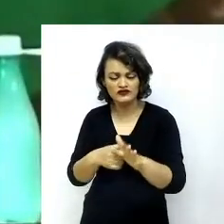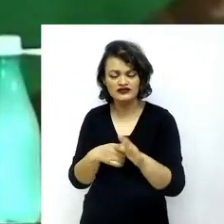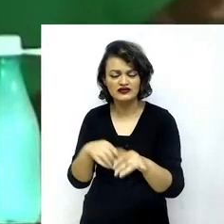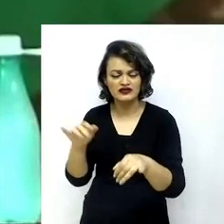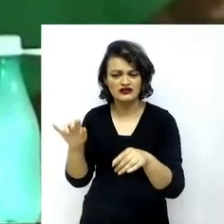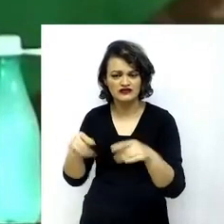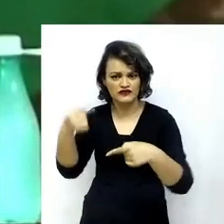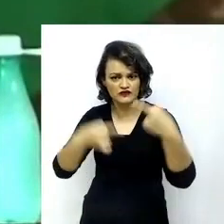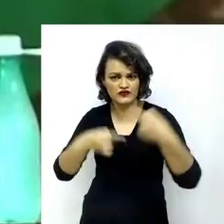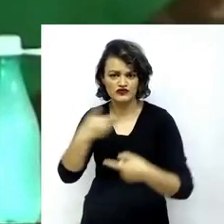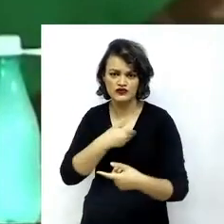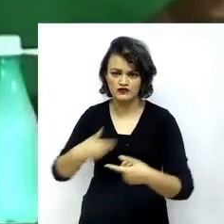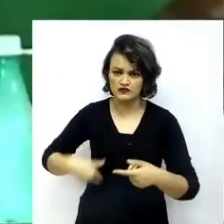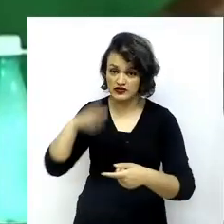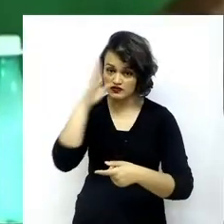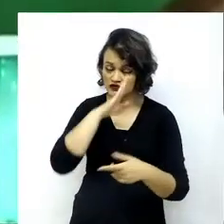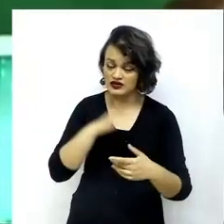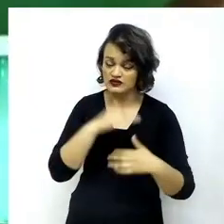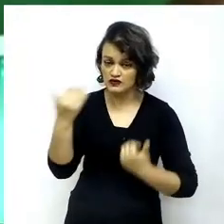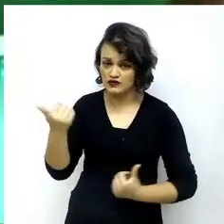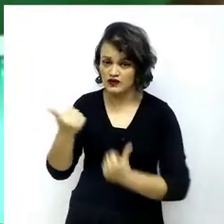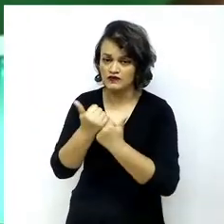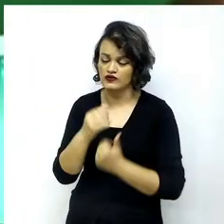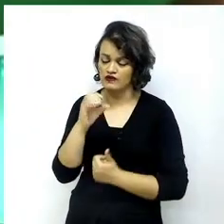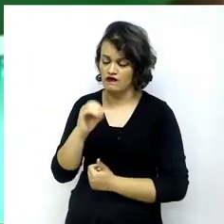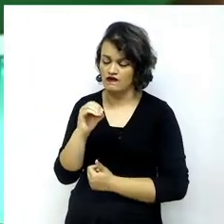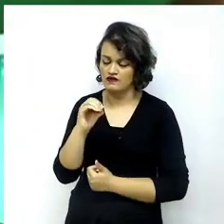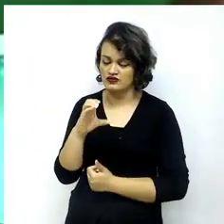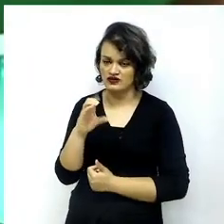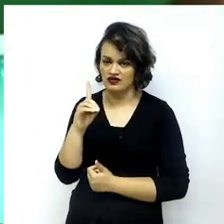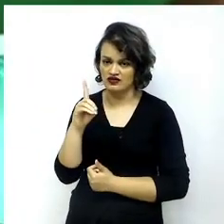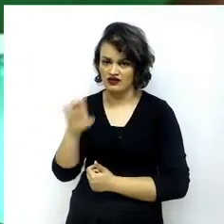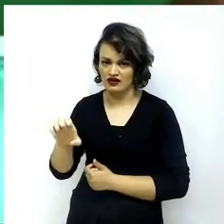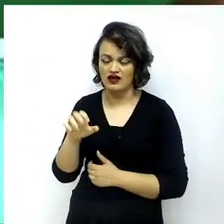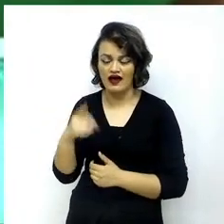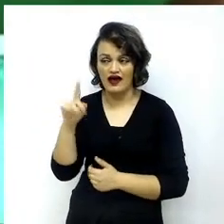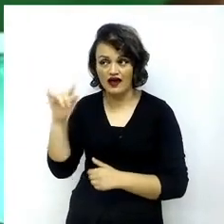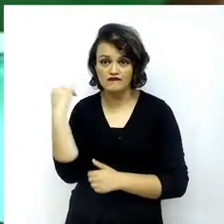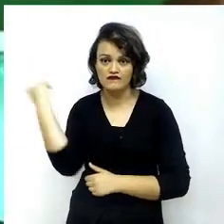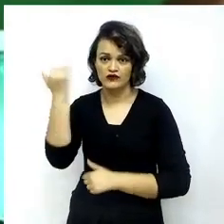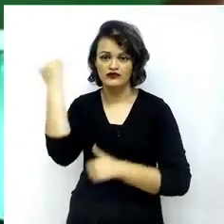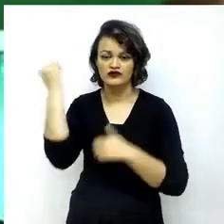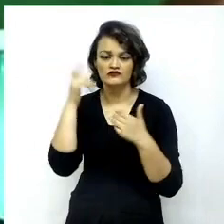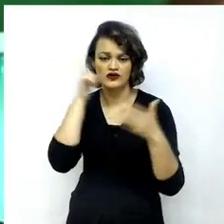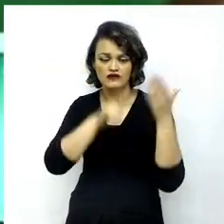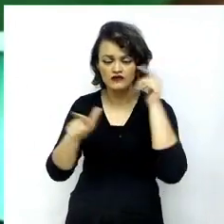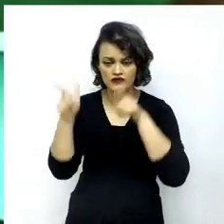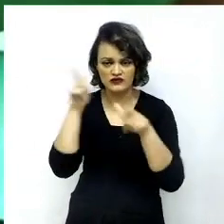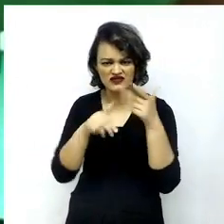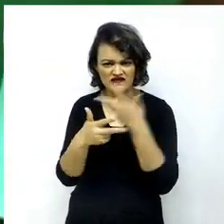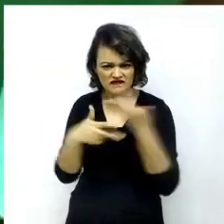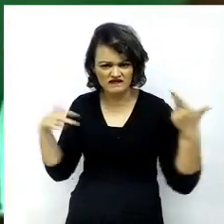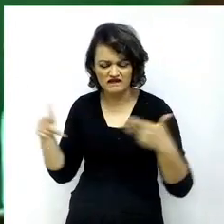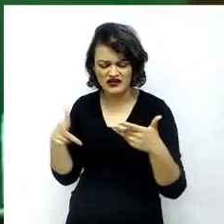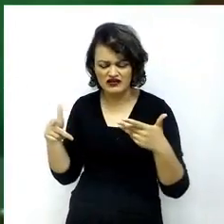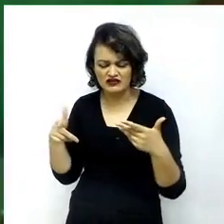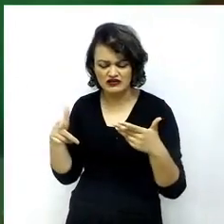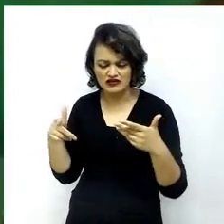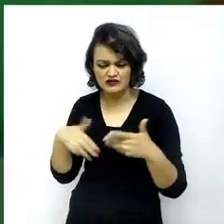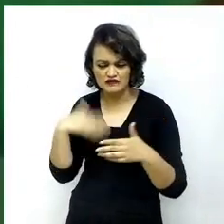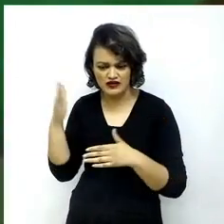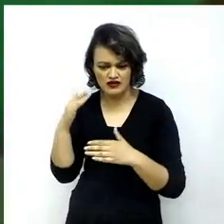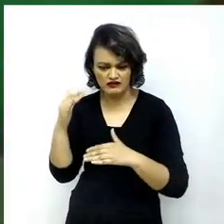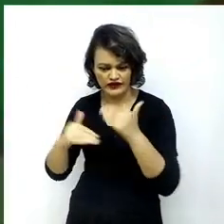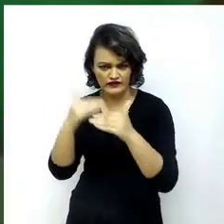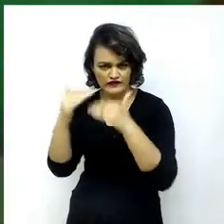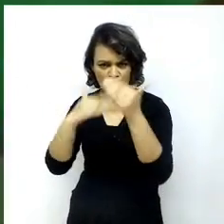Cooperation with the OECD is crucial in building a framework favorable for the reforms which are